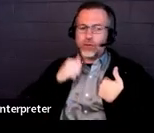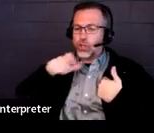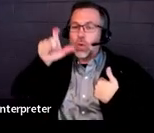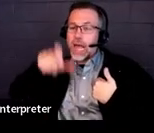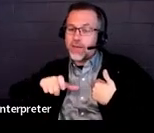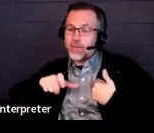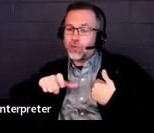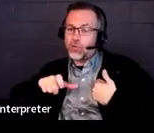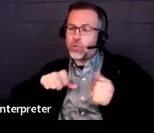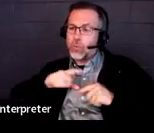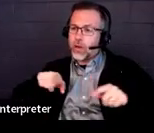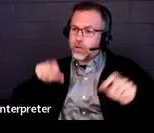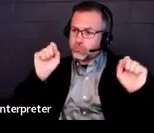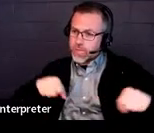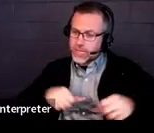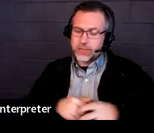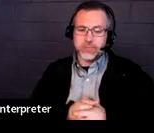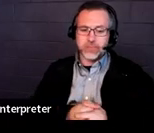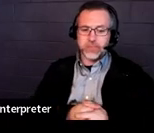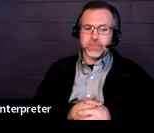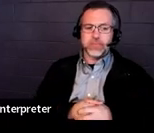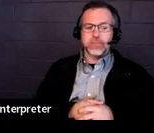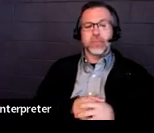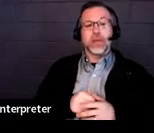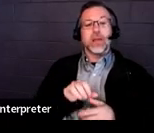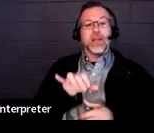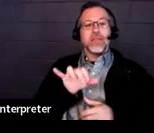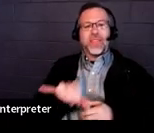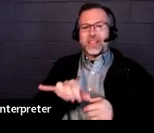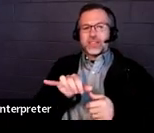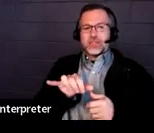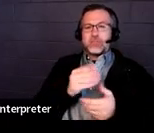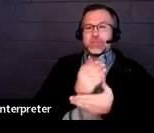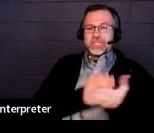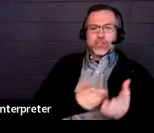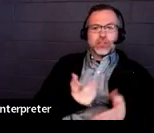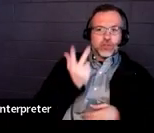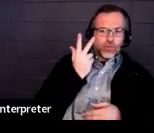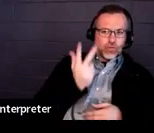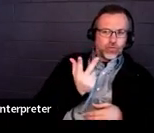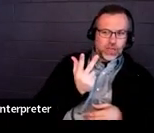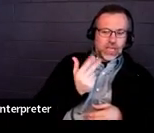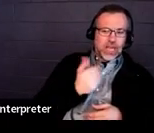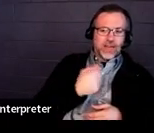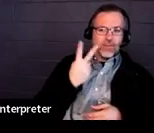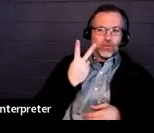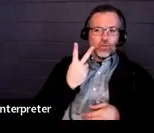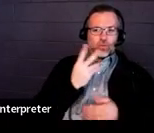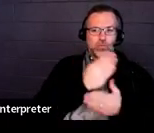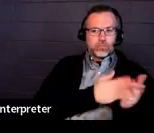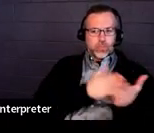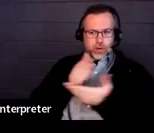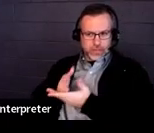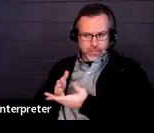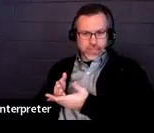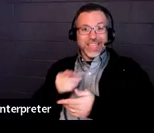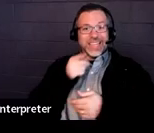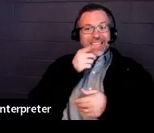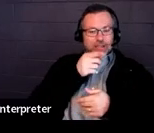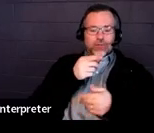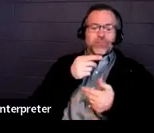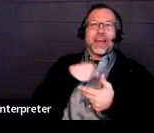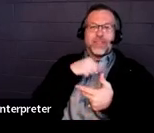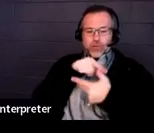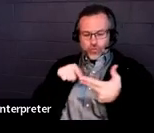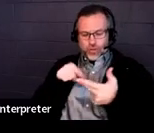So this is just the first part of section three, which is talking about education. And so